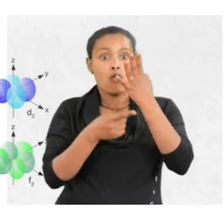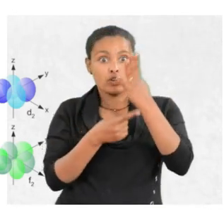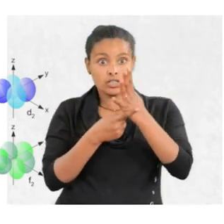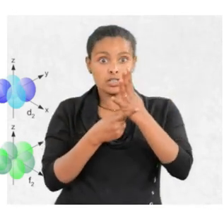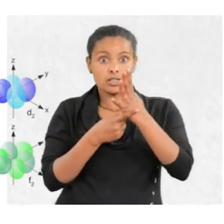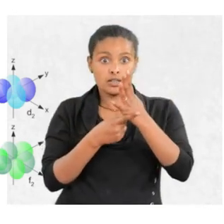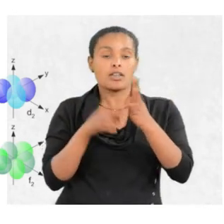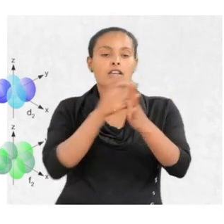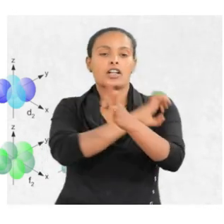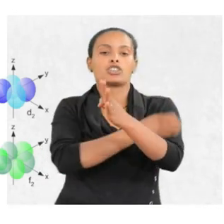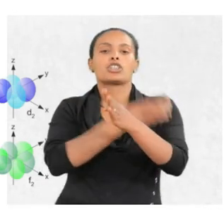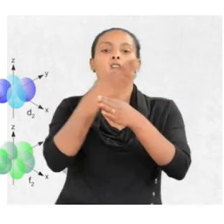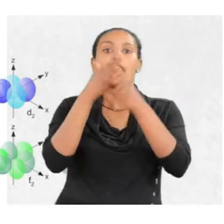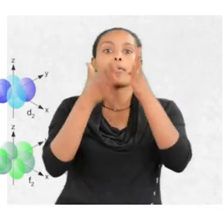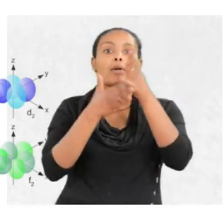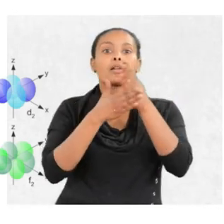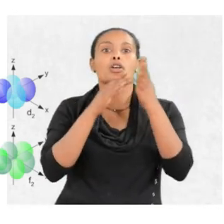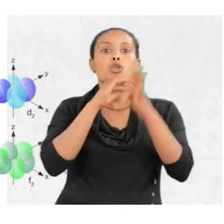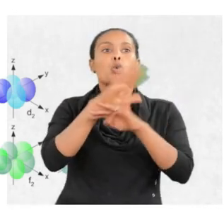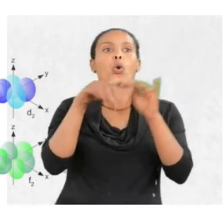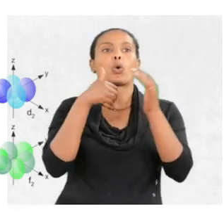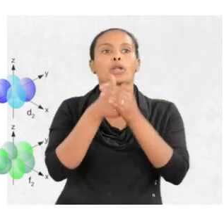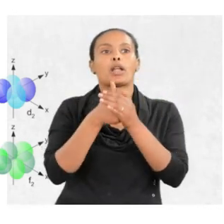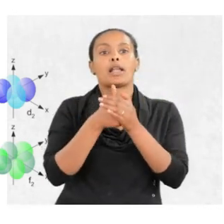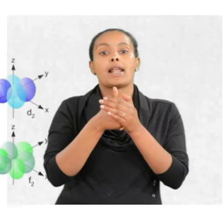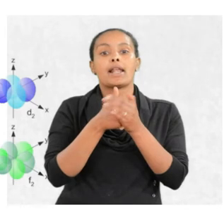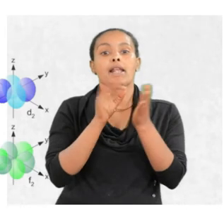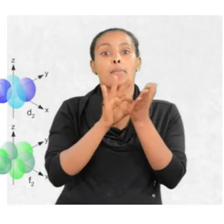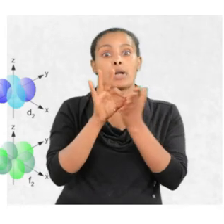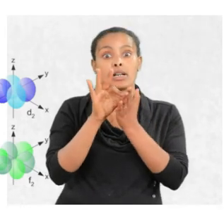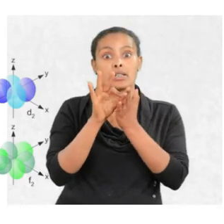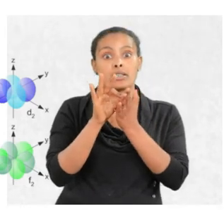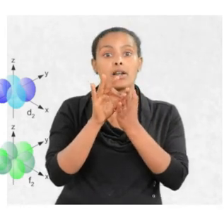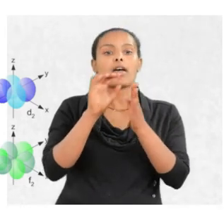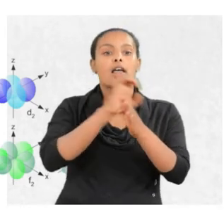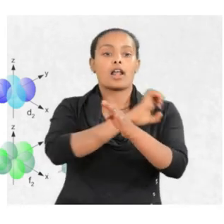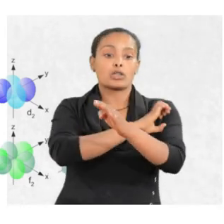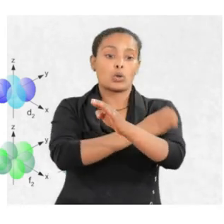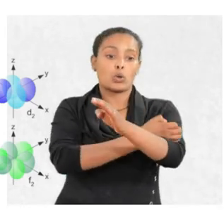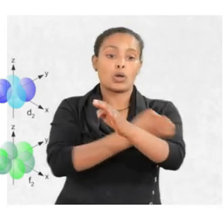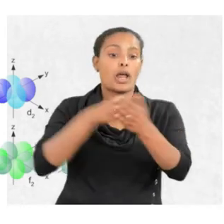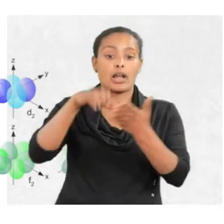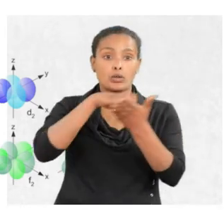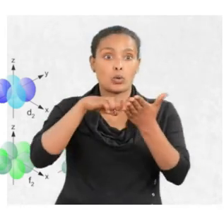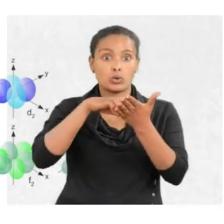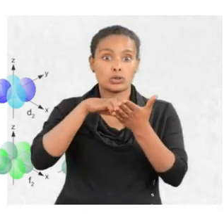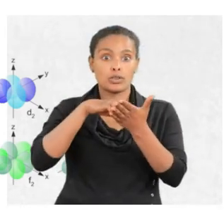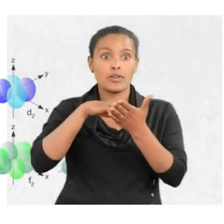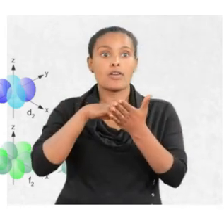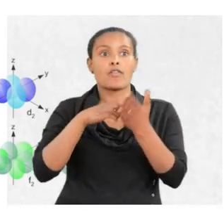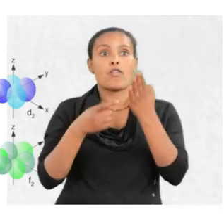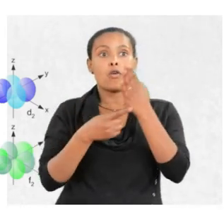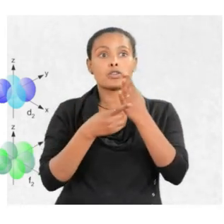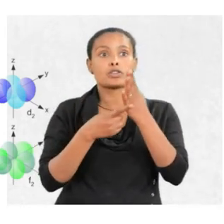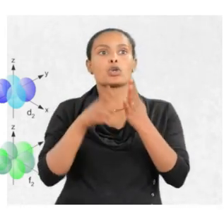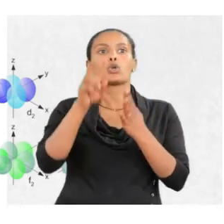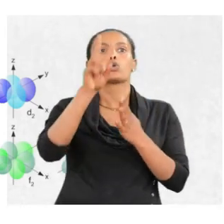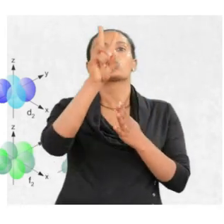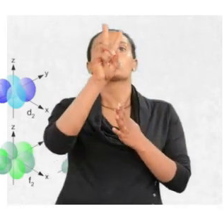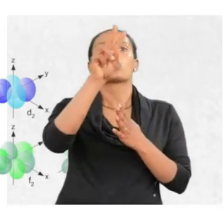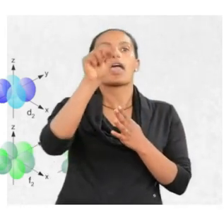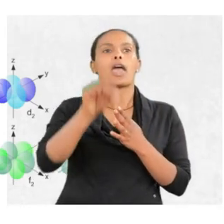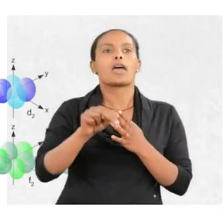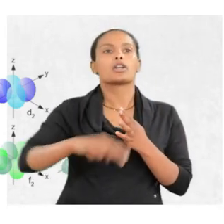level, total number of electrons, total number of electrons in the fourth energy level equal to n